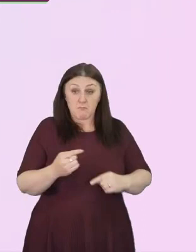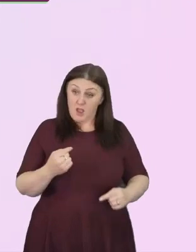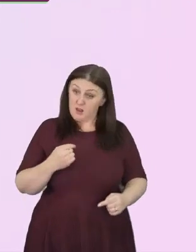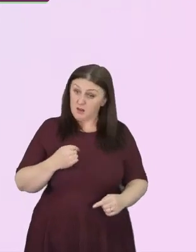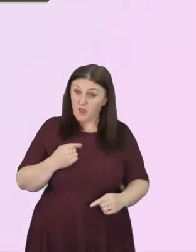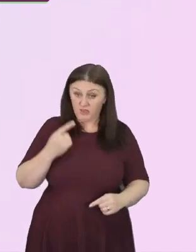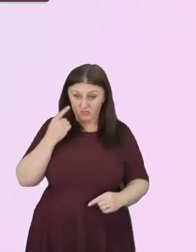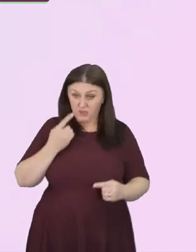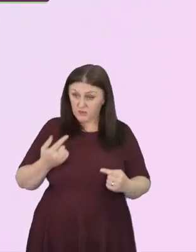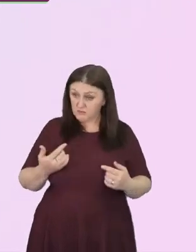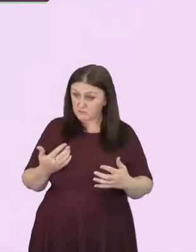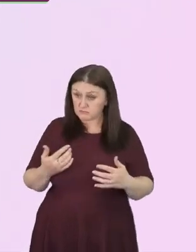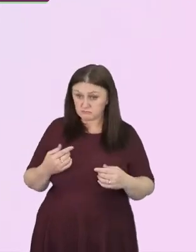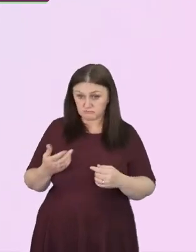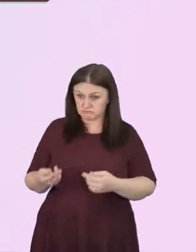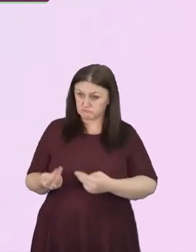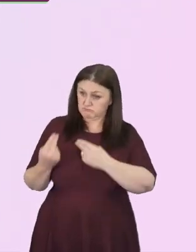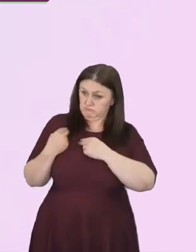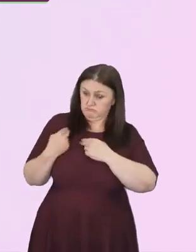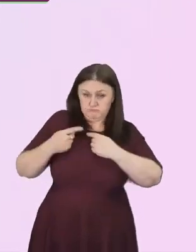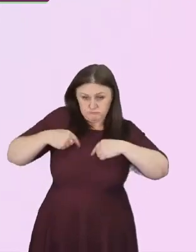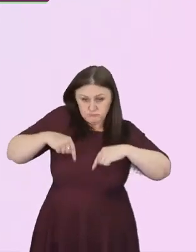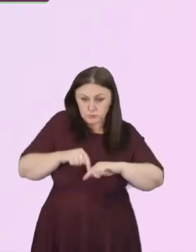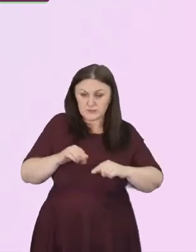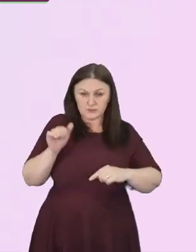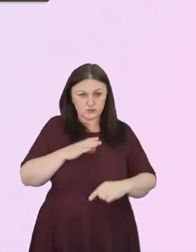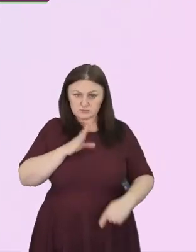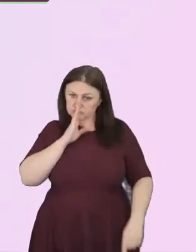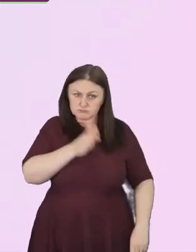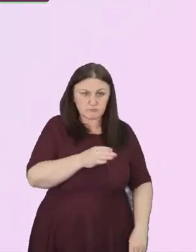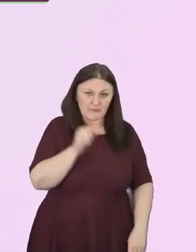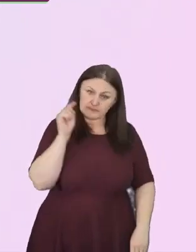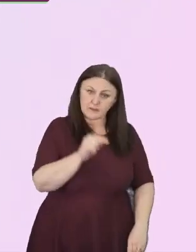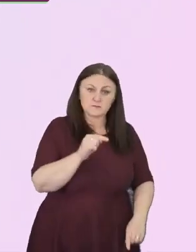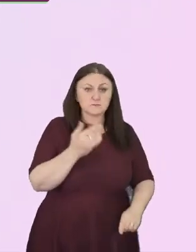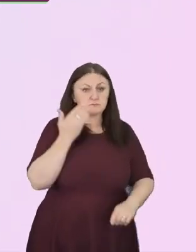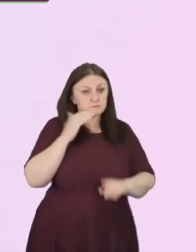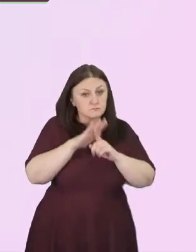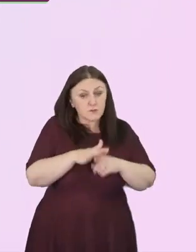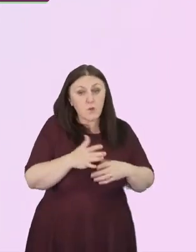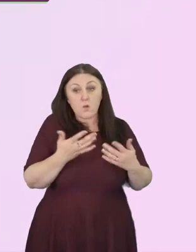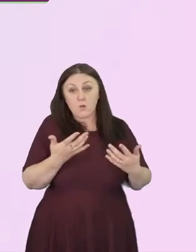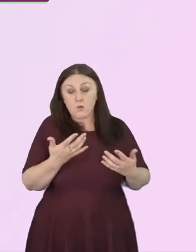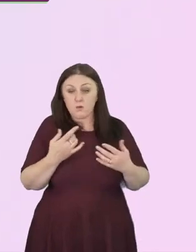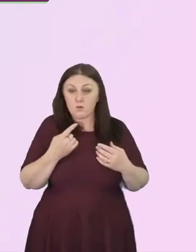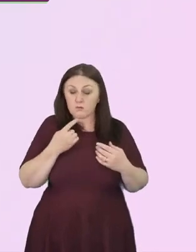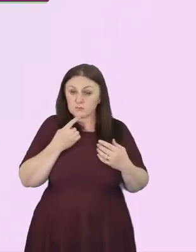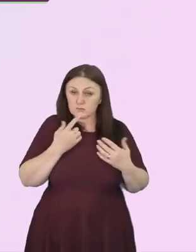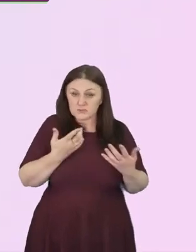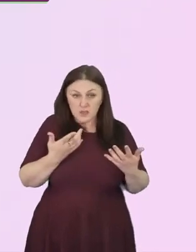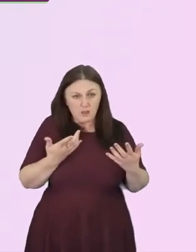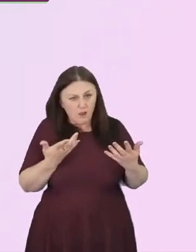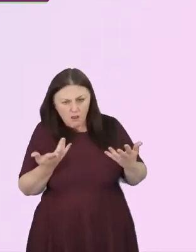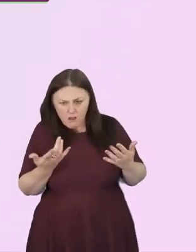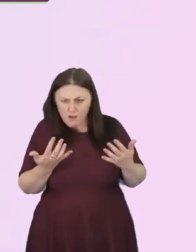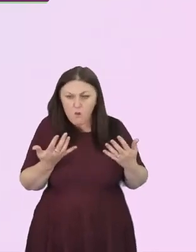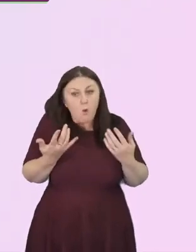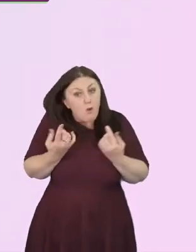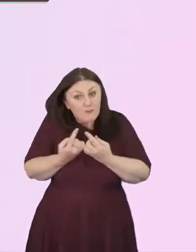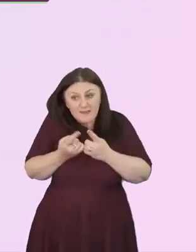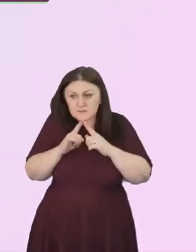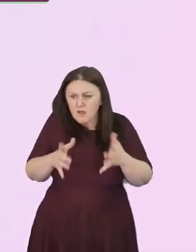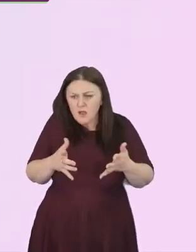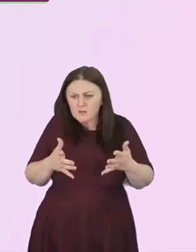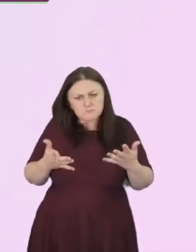as being so, asking questions like, and are you the only black person on the team? Or